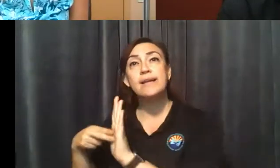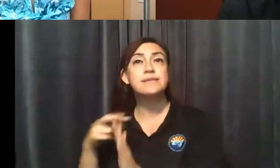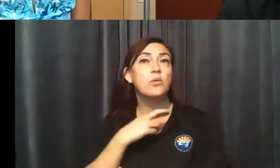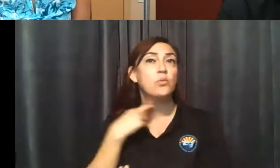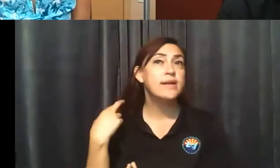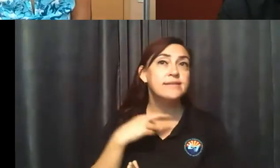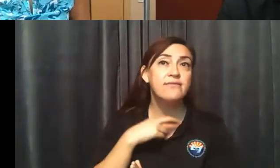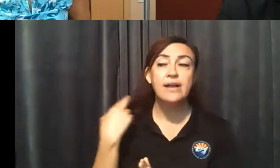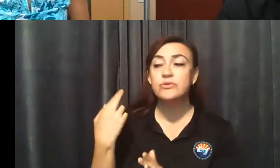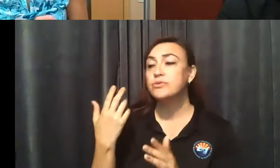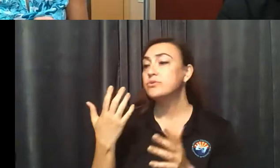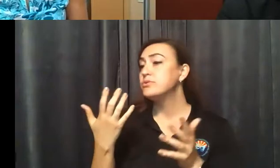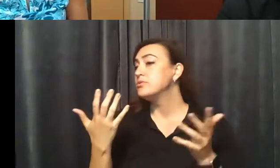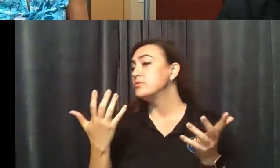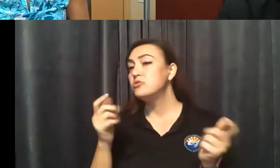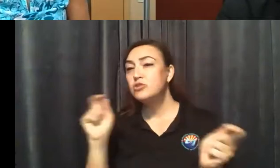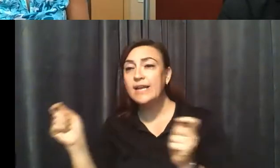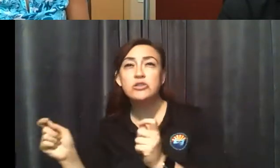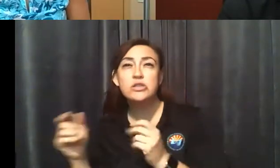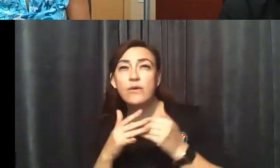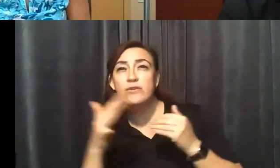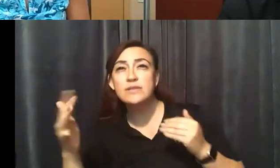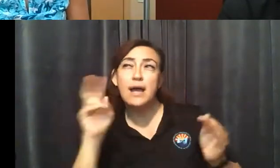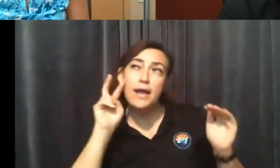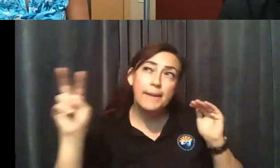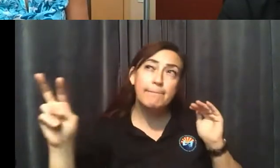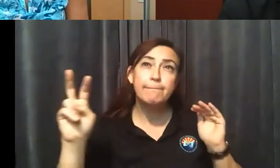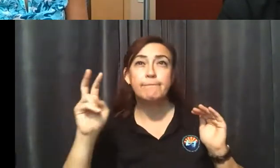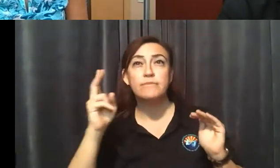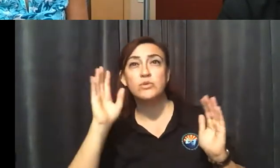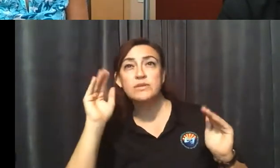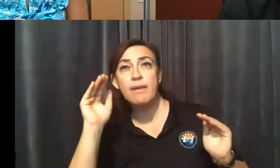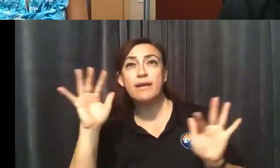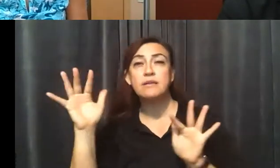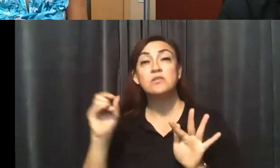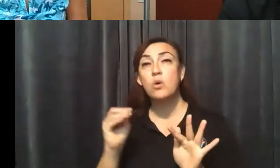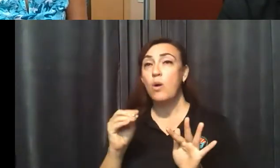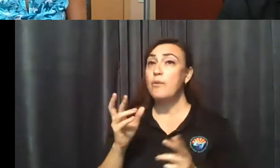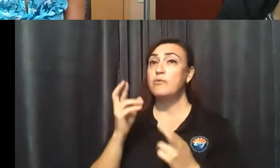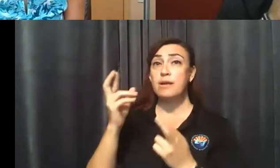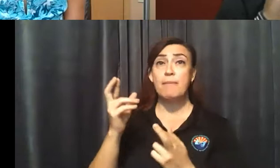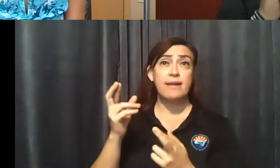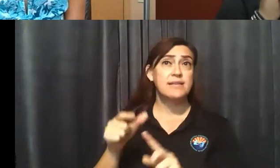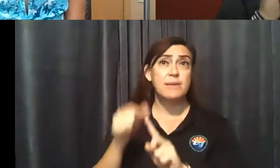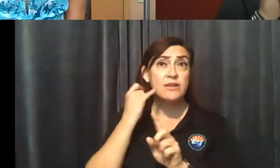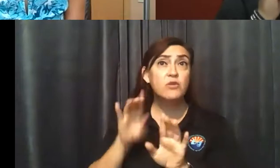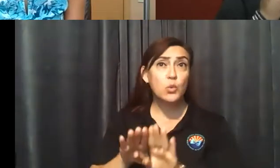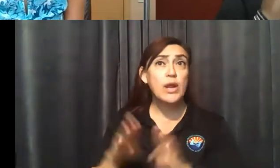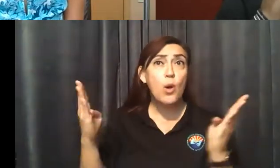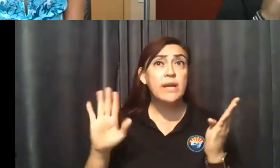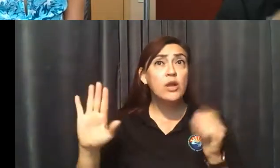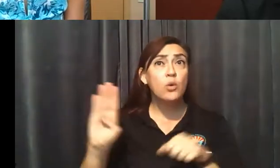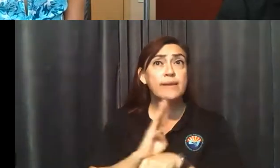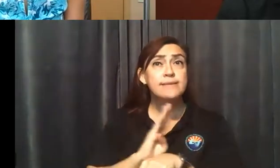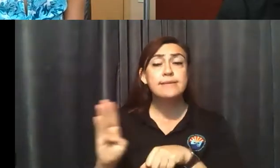over time. And so I do recommend that people, especially as you venture into reopening, just to make sure you're doing everything